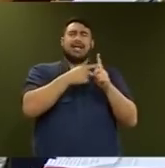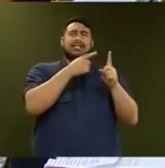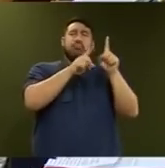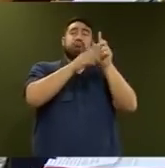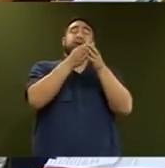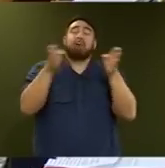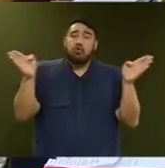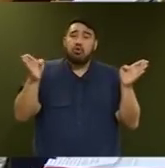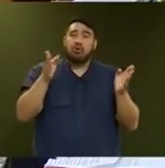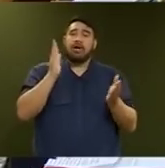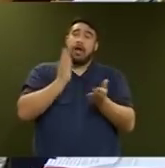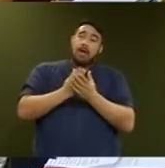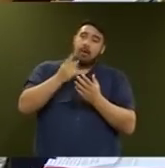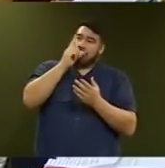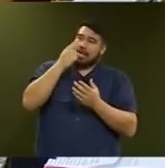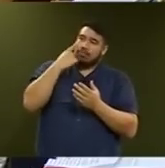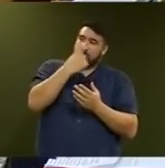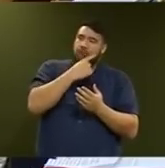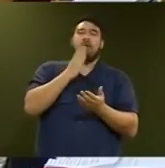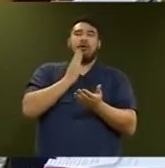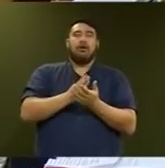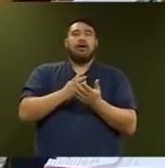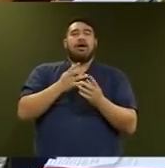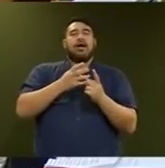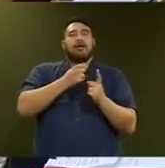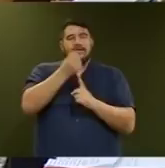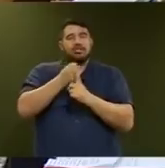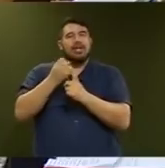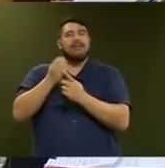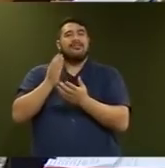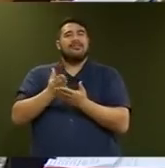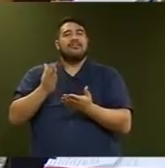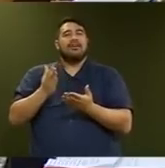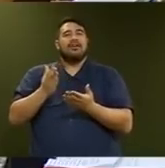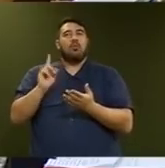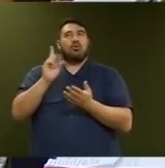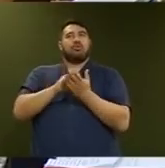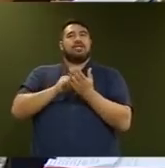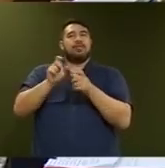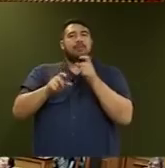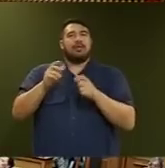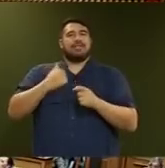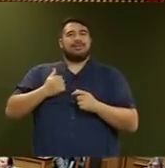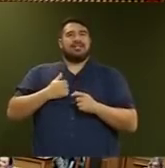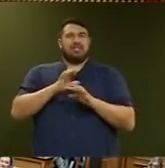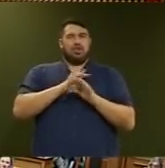achieve the outcomes that New Zealanders would expect, not a narrow range of targets that drives perverse incentives in the system.